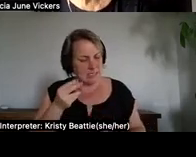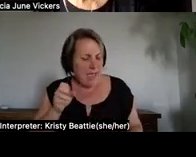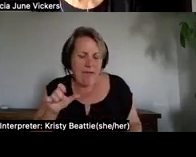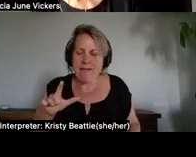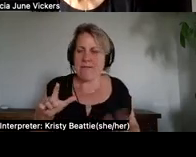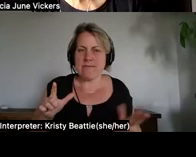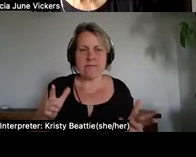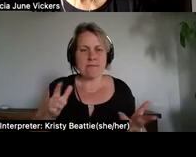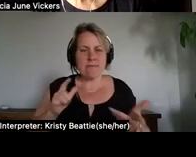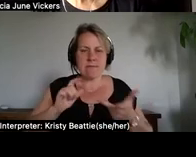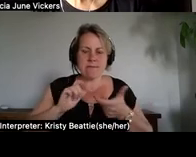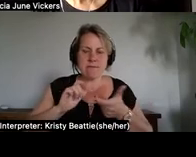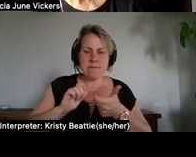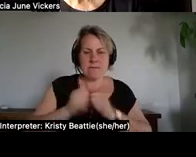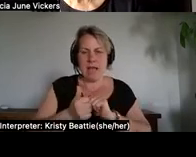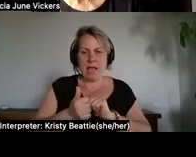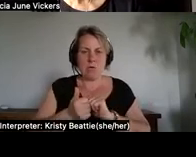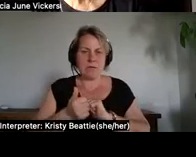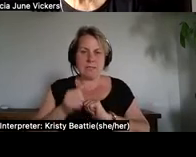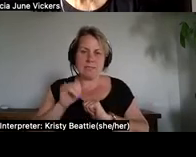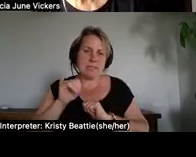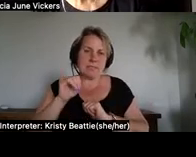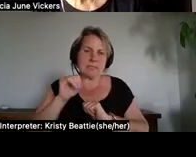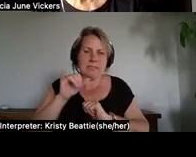well that i'm here speaking to you